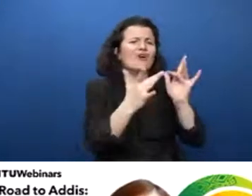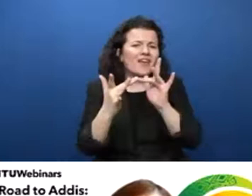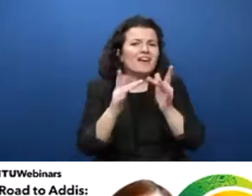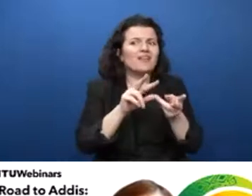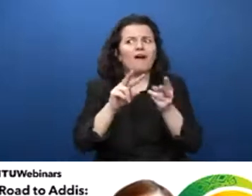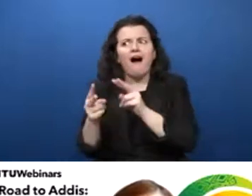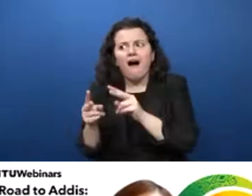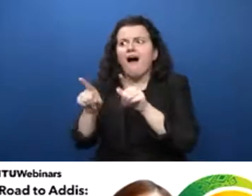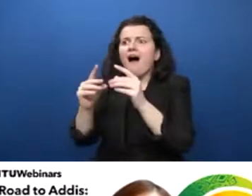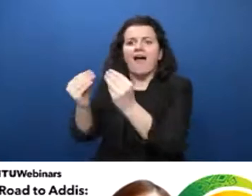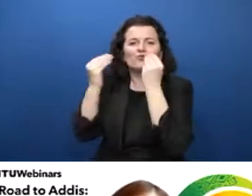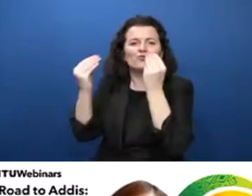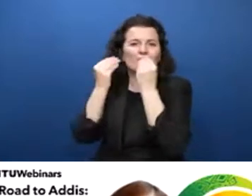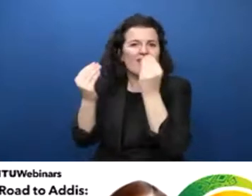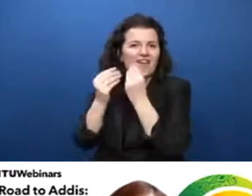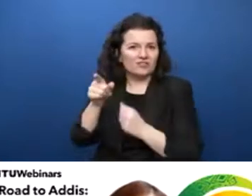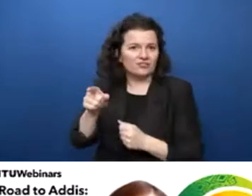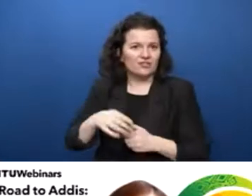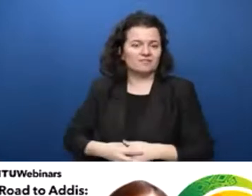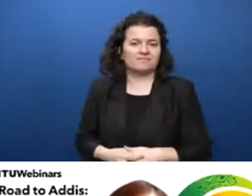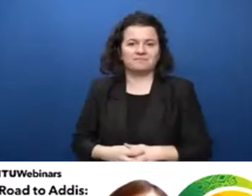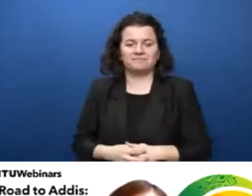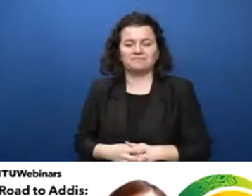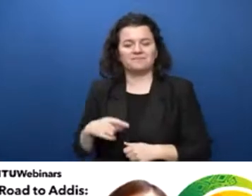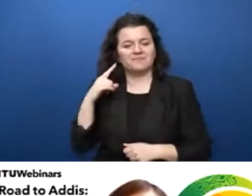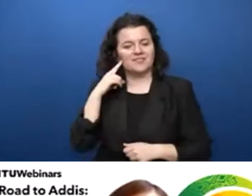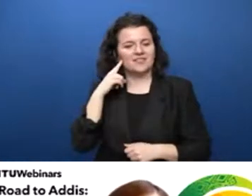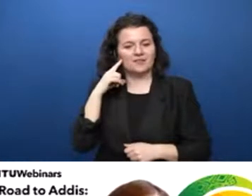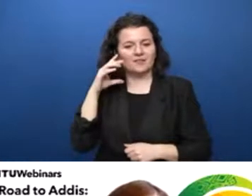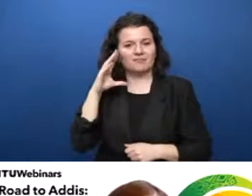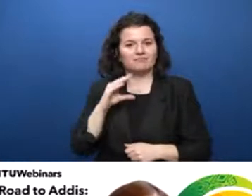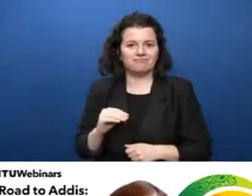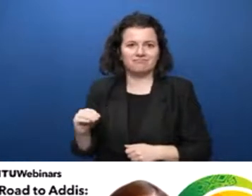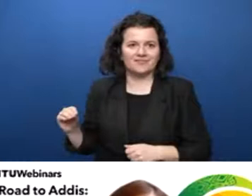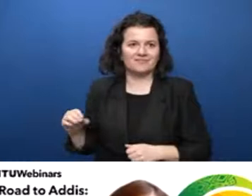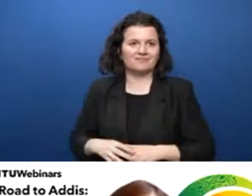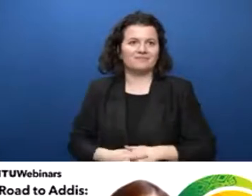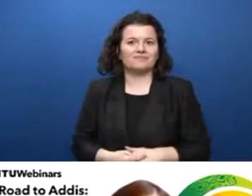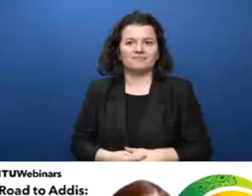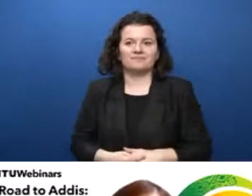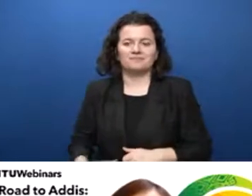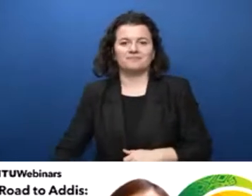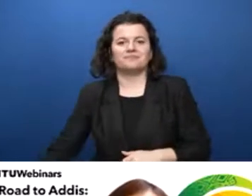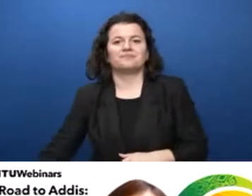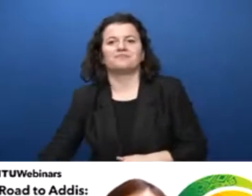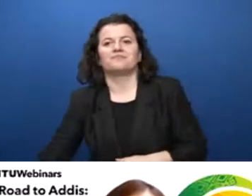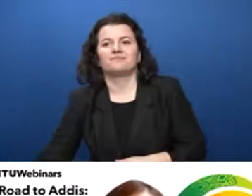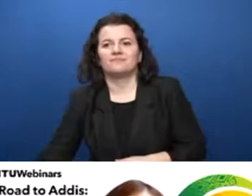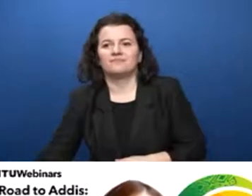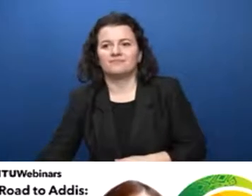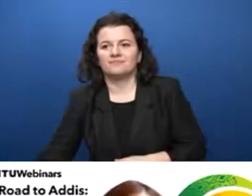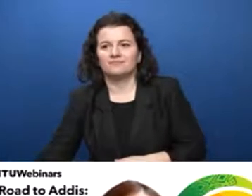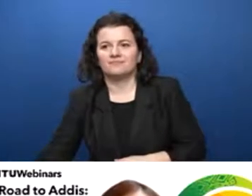ICTs provide us with access to a boundless amount of growing knowledge and global insight. As an engineer and a student, I use